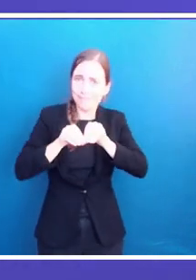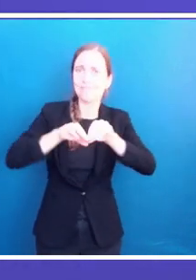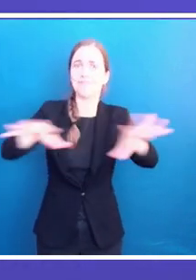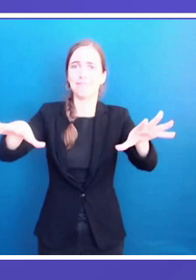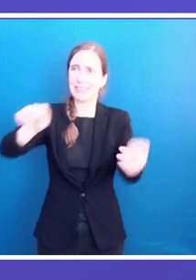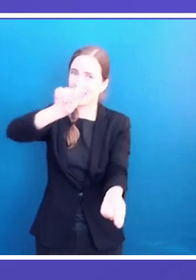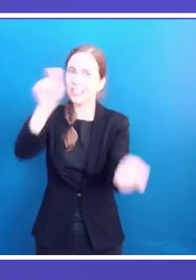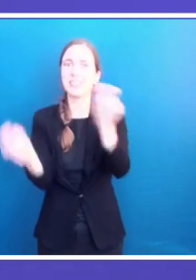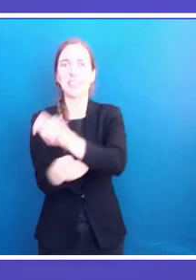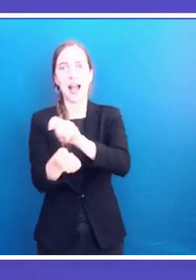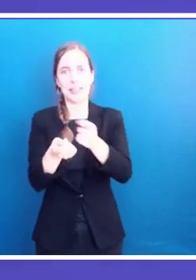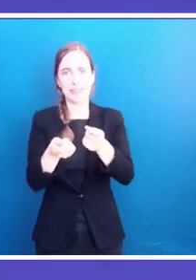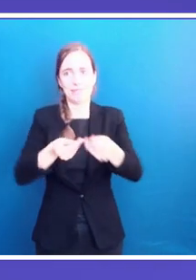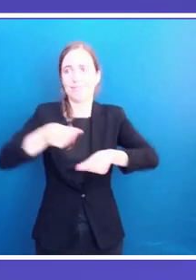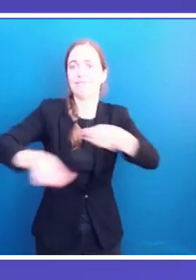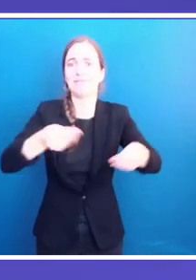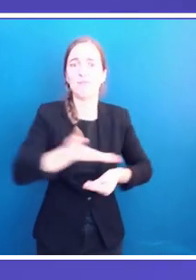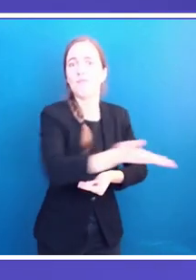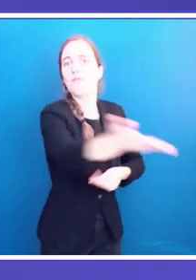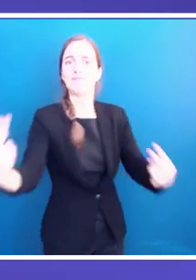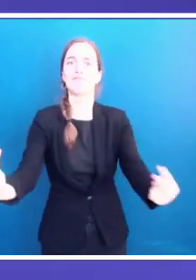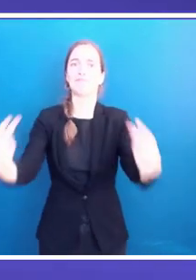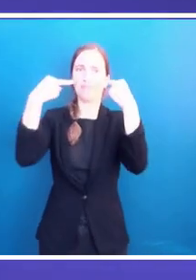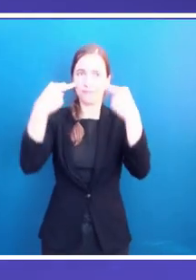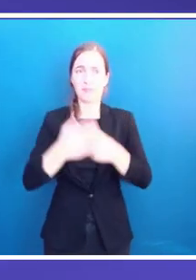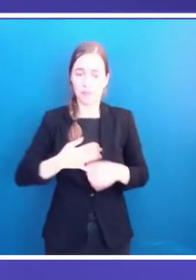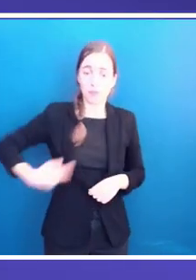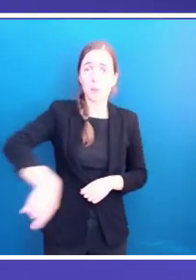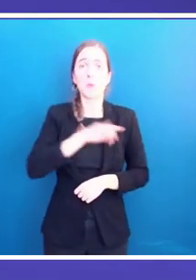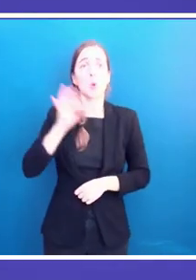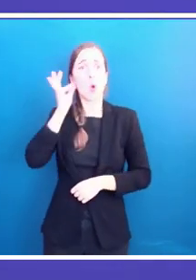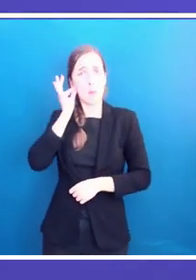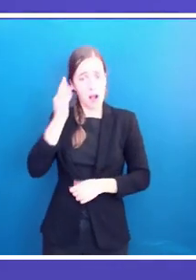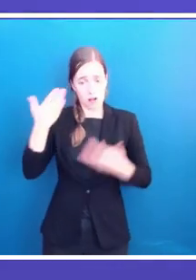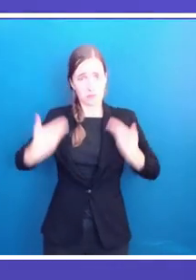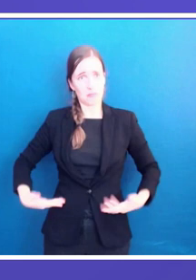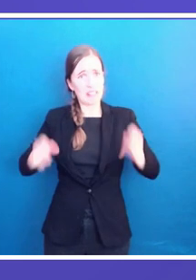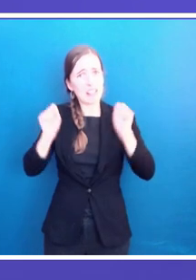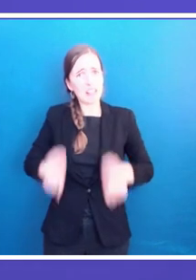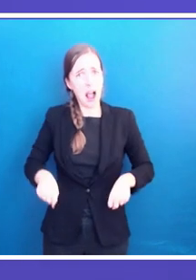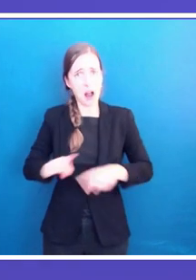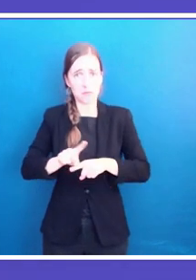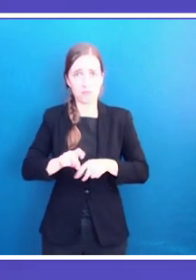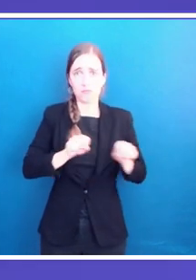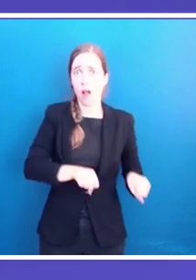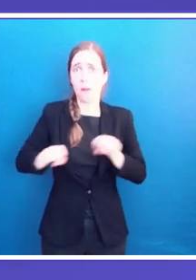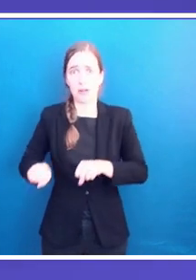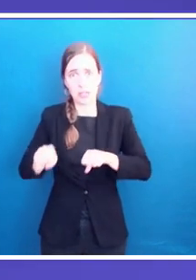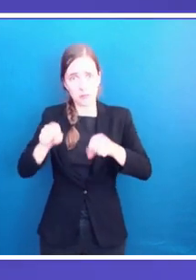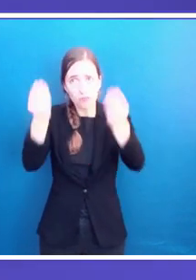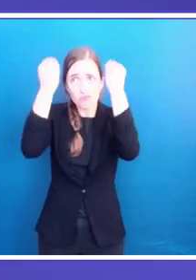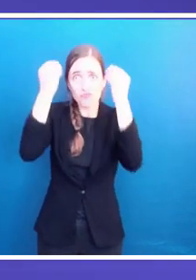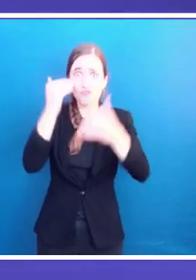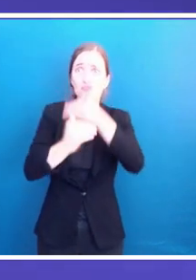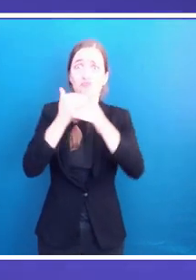capacity of identifying lessons learned in a quick manner. Before I conclude, I insist on